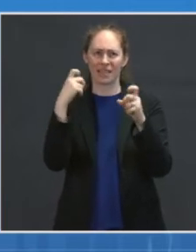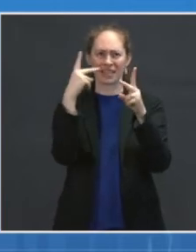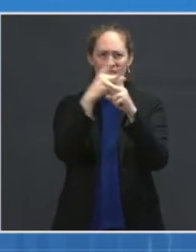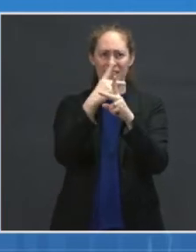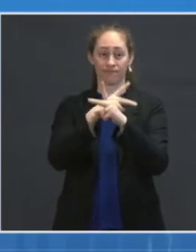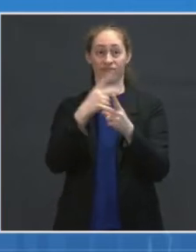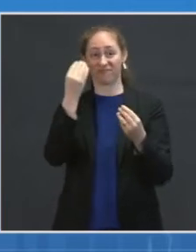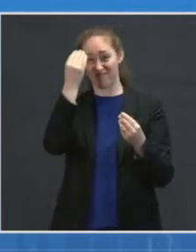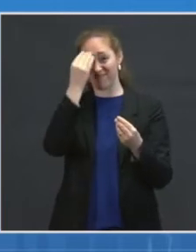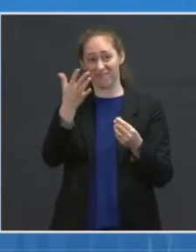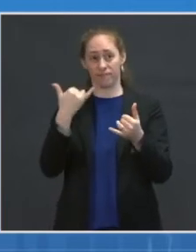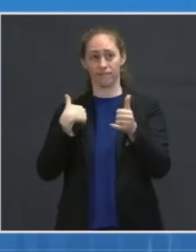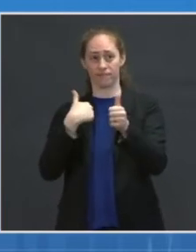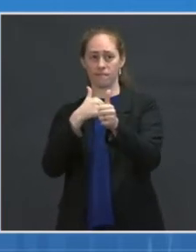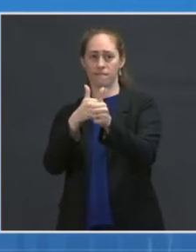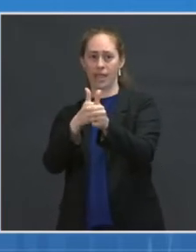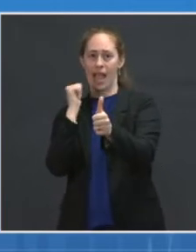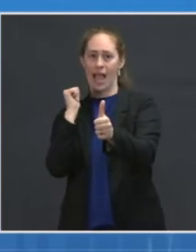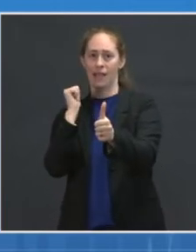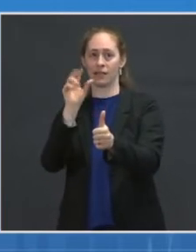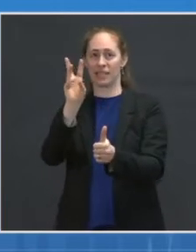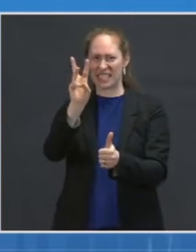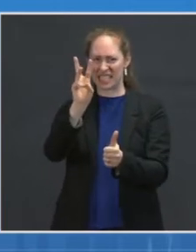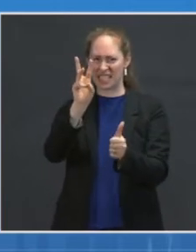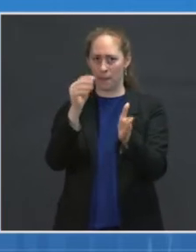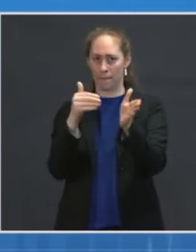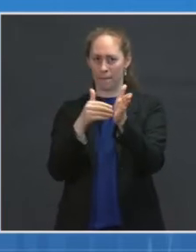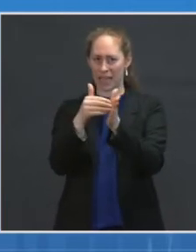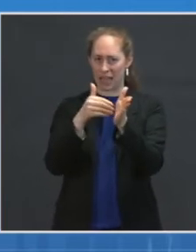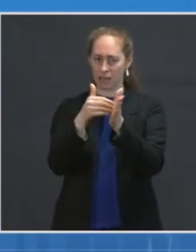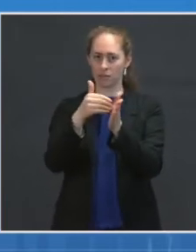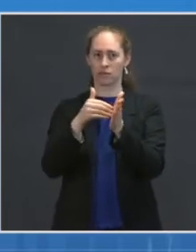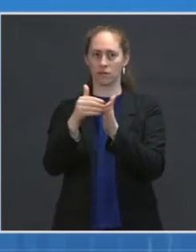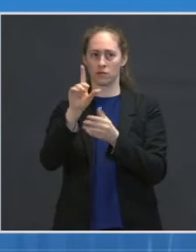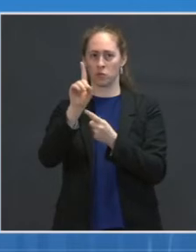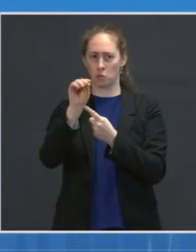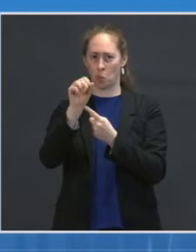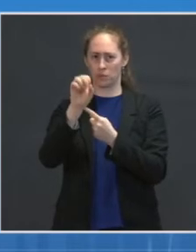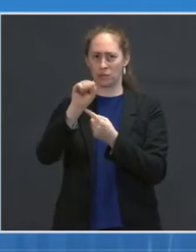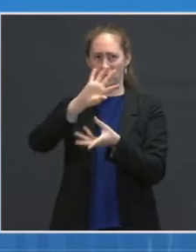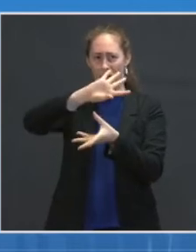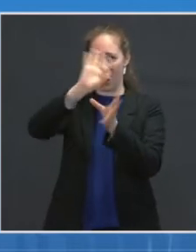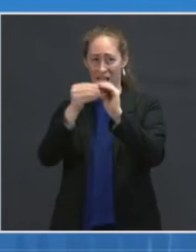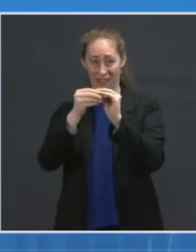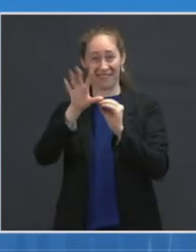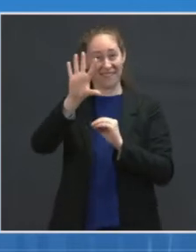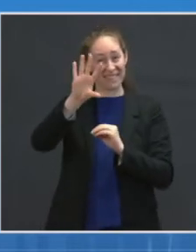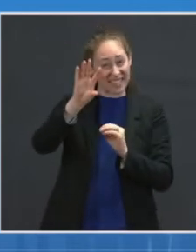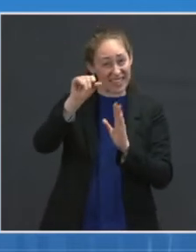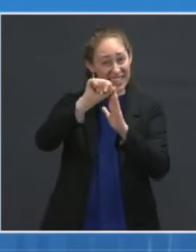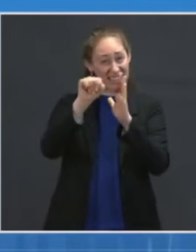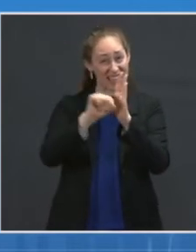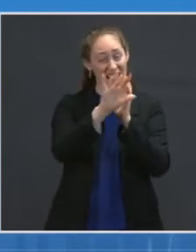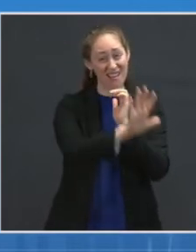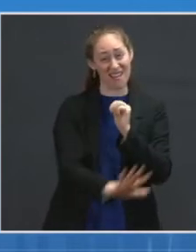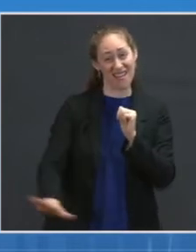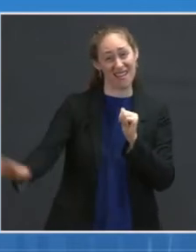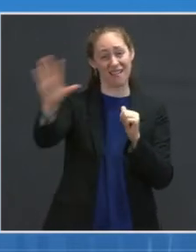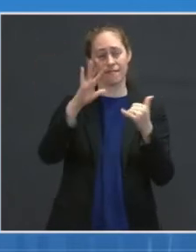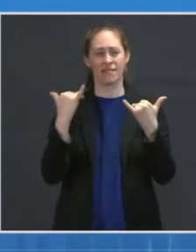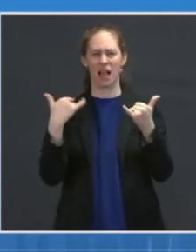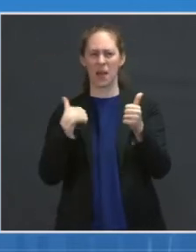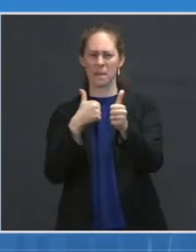due to the weather. All 50 states have been impacted. The six million doses represents about